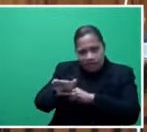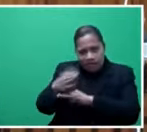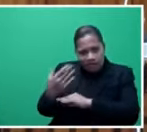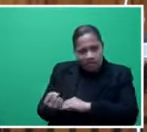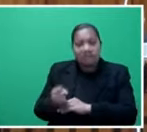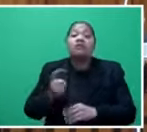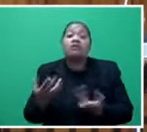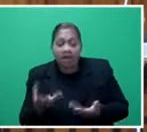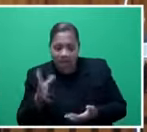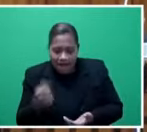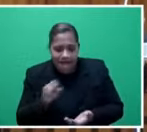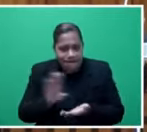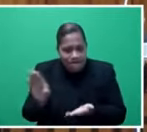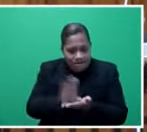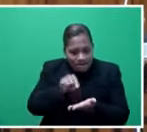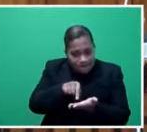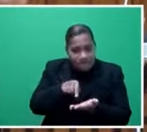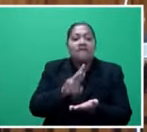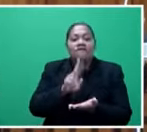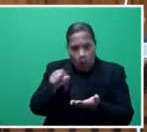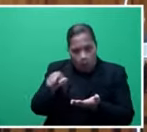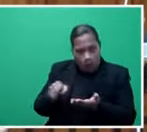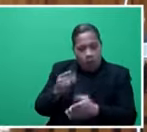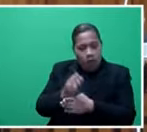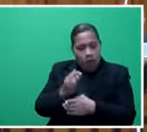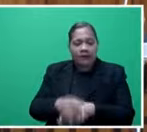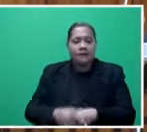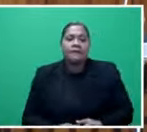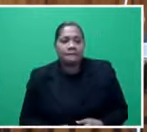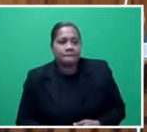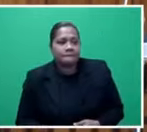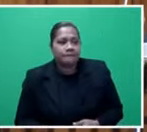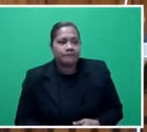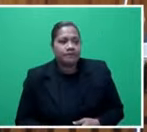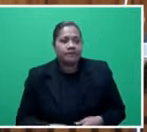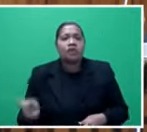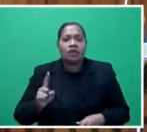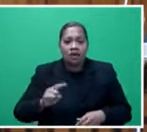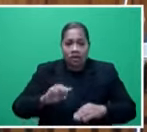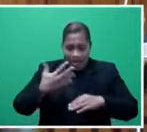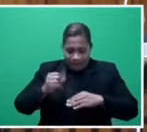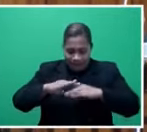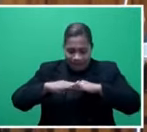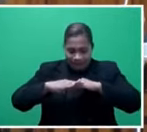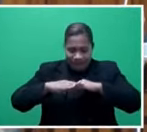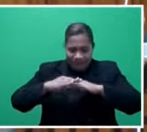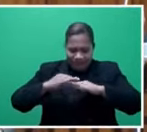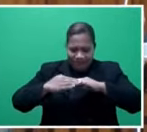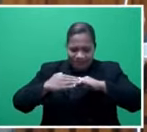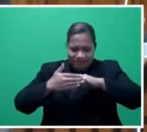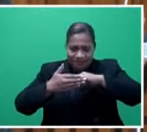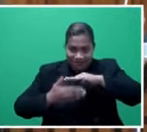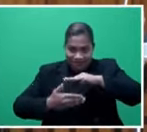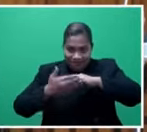allocation, as Honorable Bala will tell me, Mr. Infrastructure, where we said, break down the cement, put a ramp. So, that's all